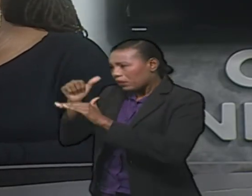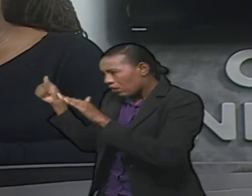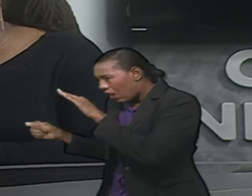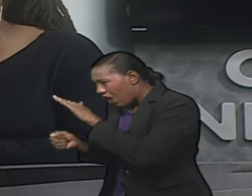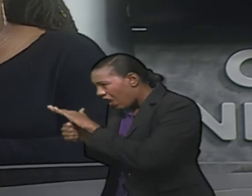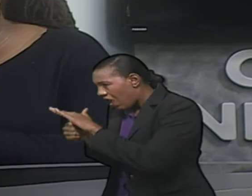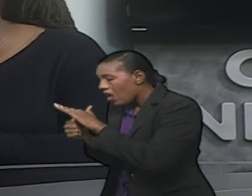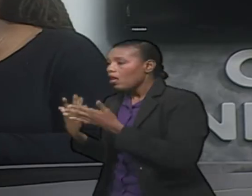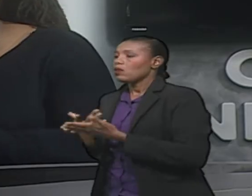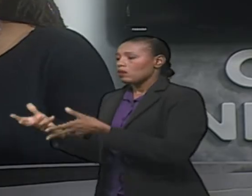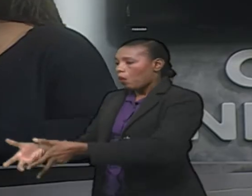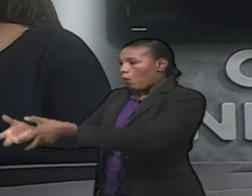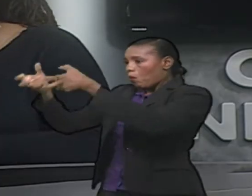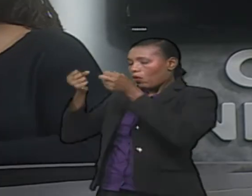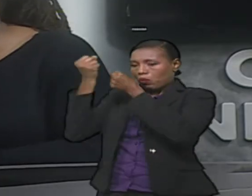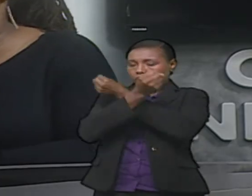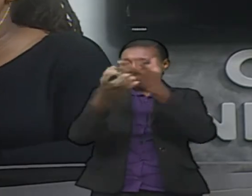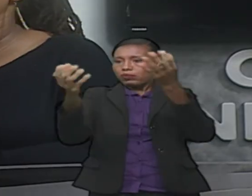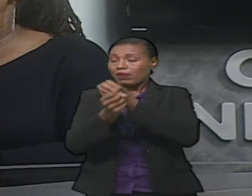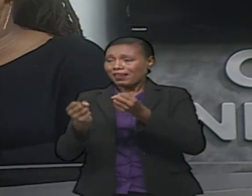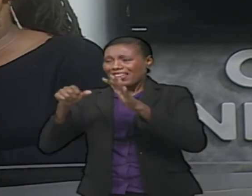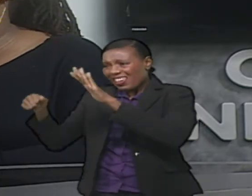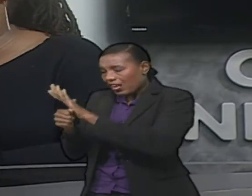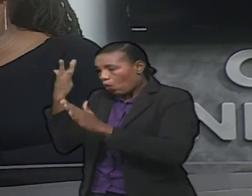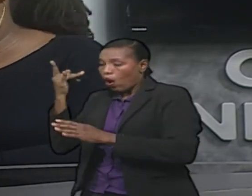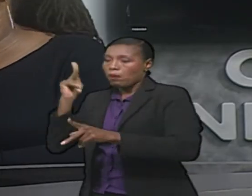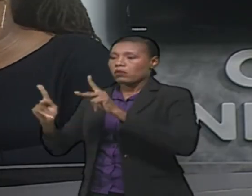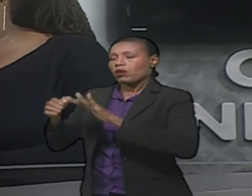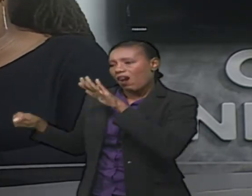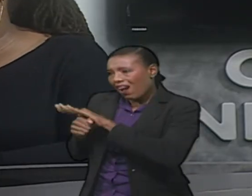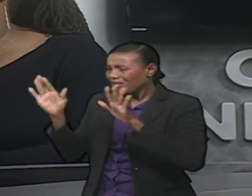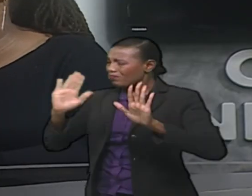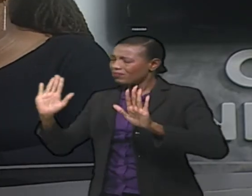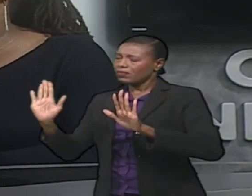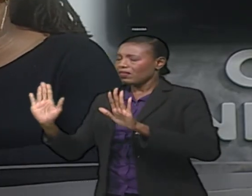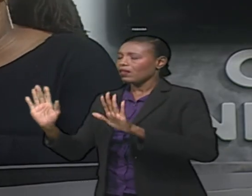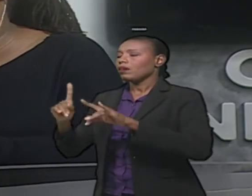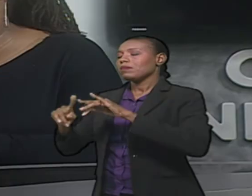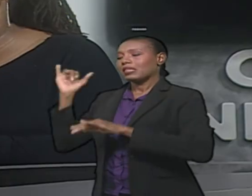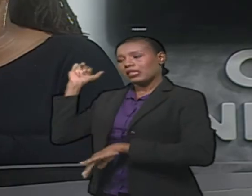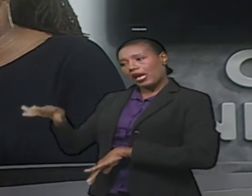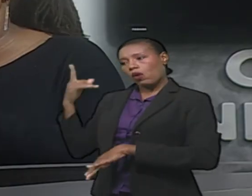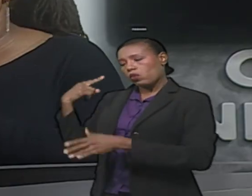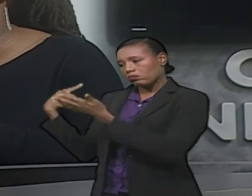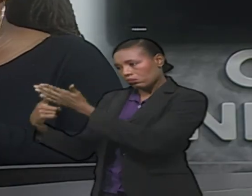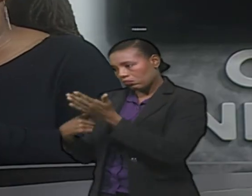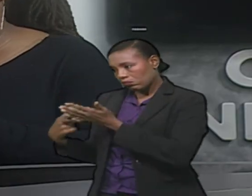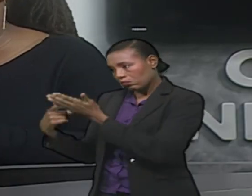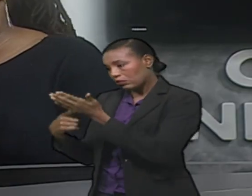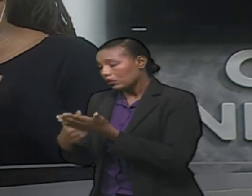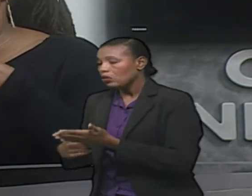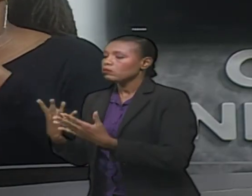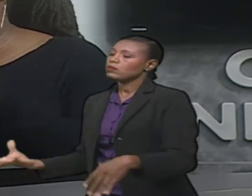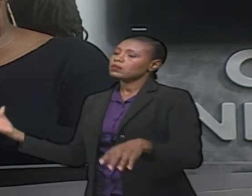facts. Not necessarily hidden because somebody's trying to hide it. So that is one of the things that we are going to address but it's important to have the media association